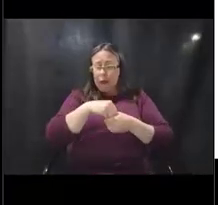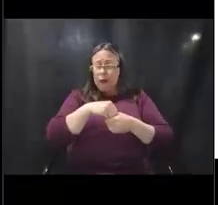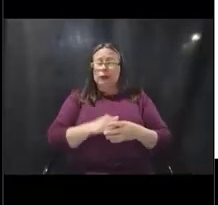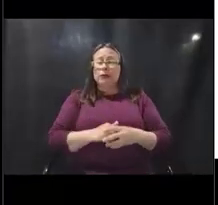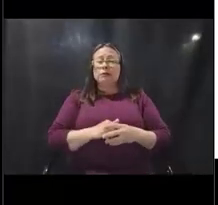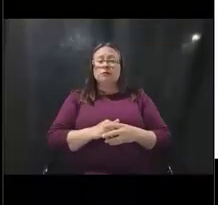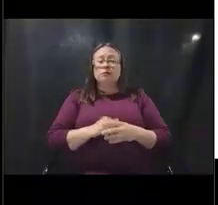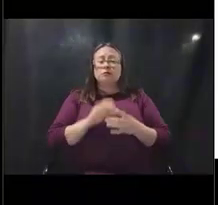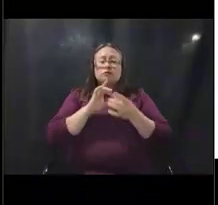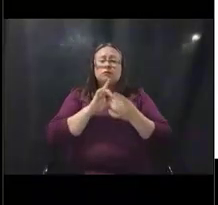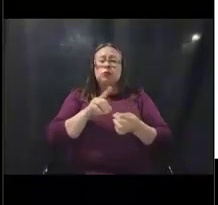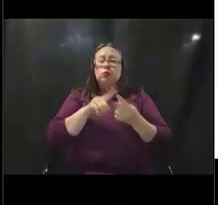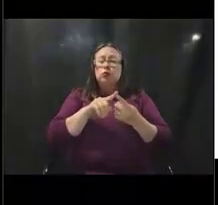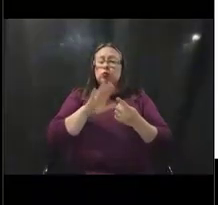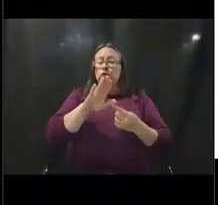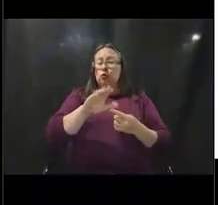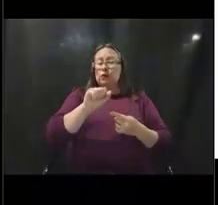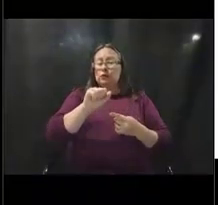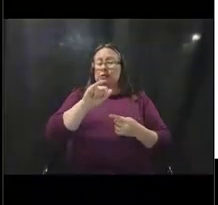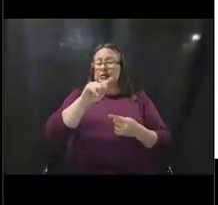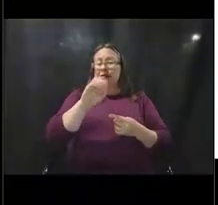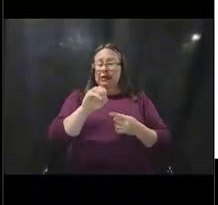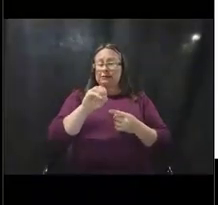site administration strategy.